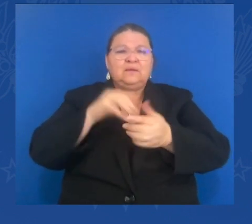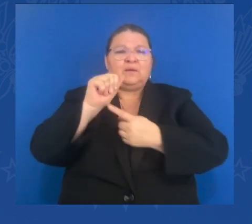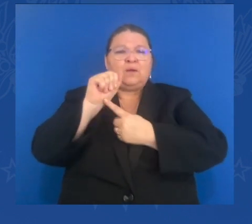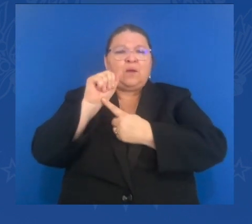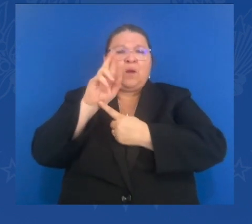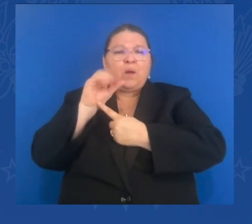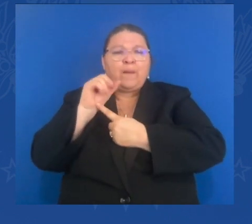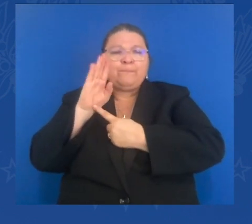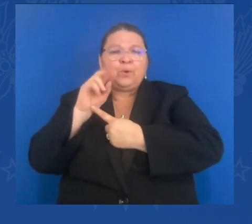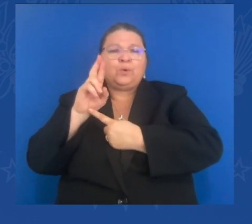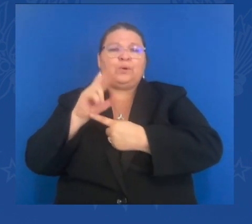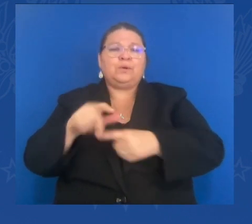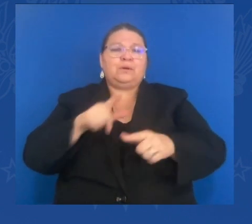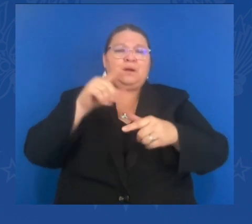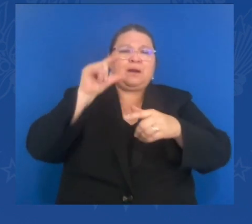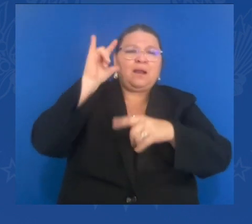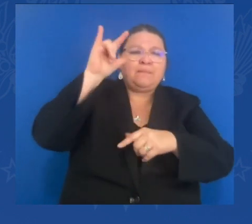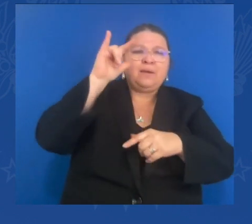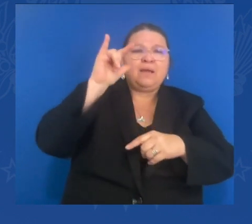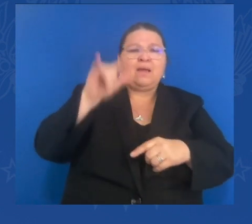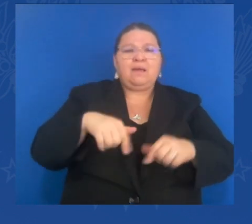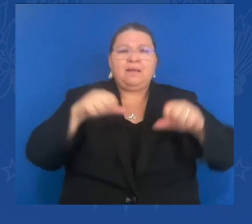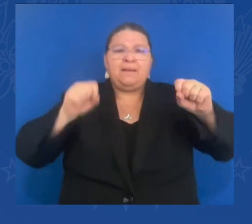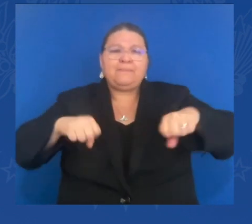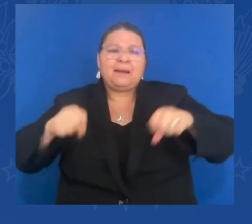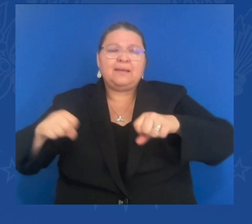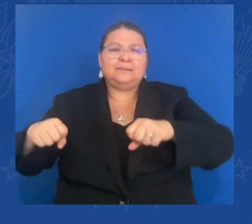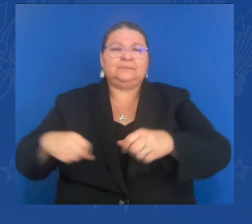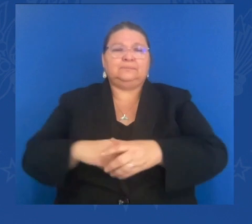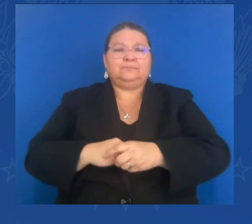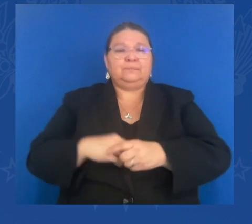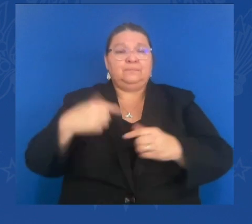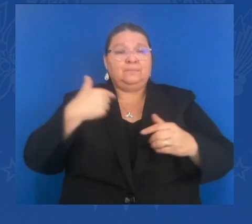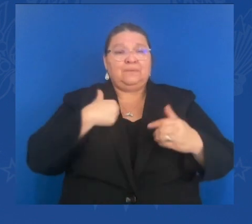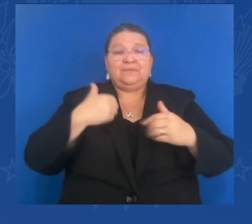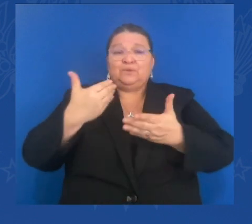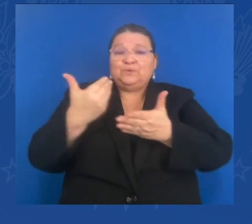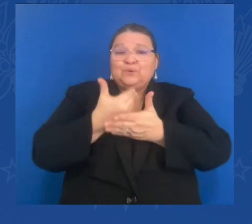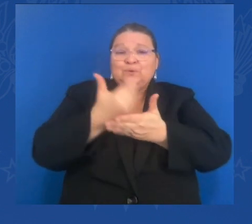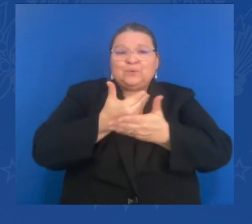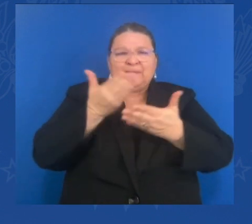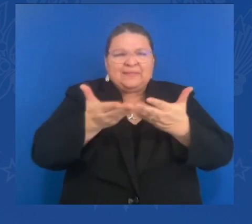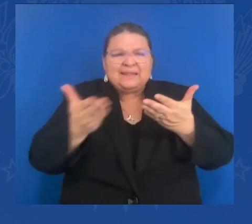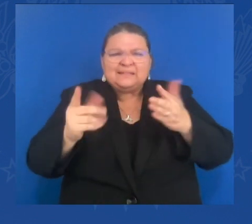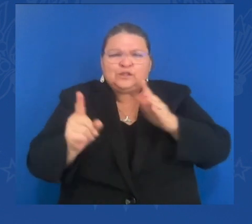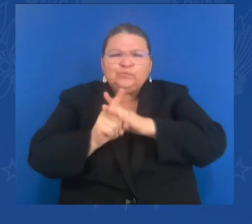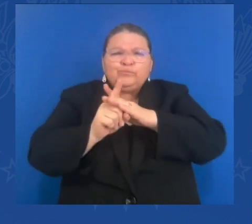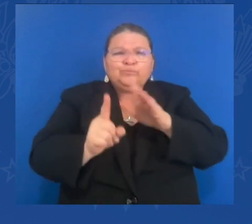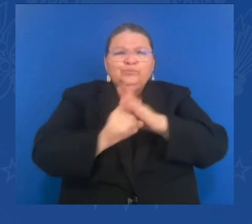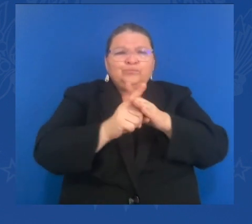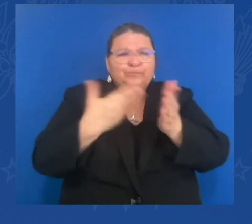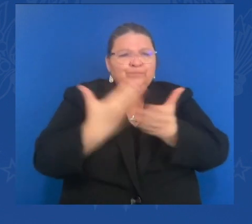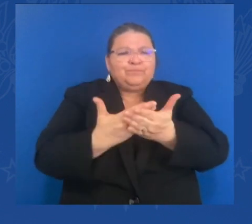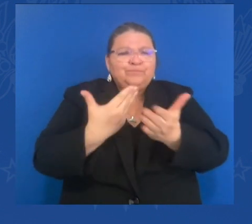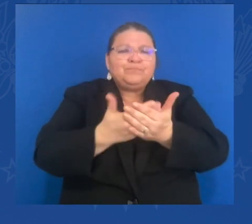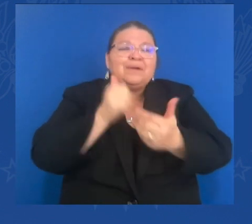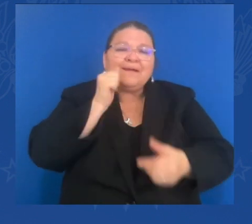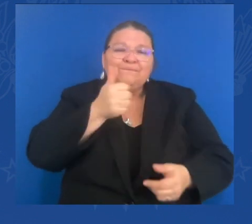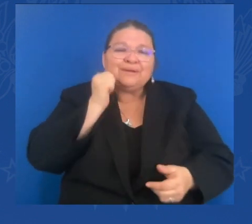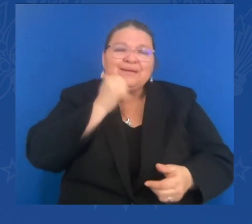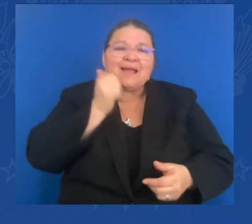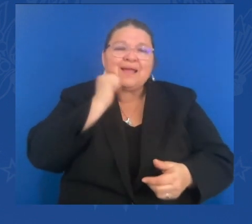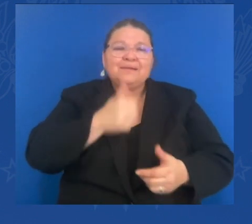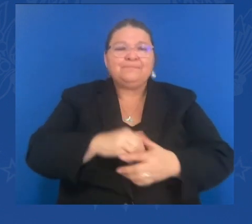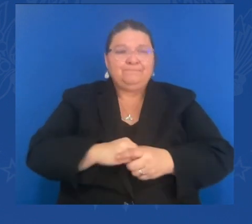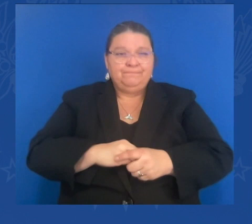new shipments arriving every day. We, the United States, are also facilitating significant shipments of security assistance from our